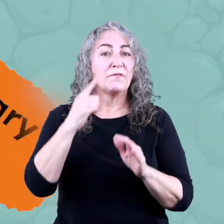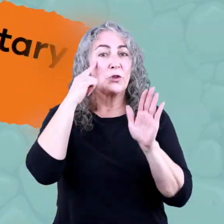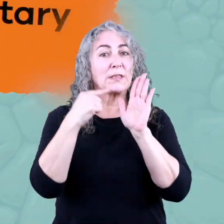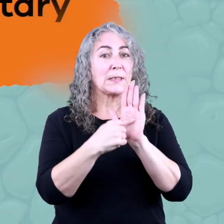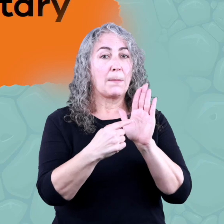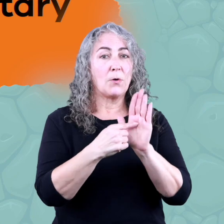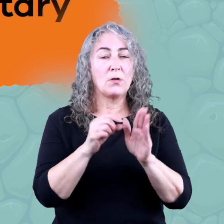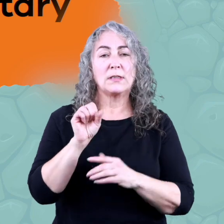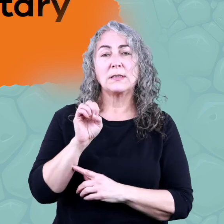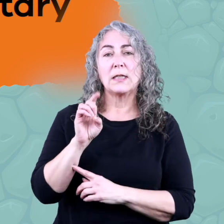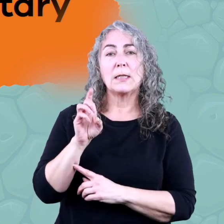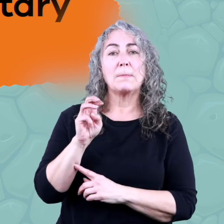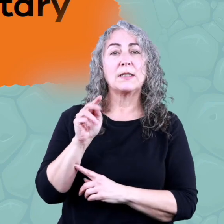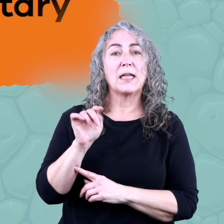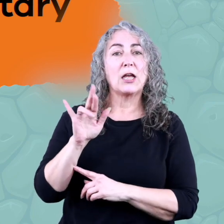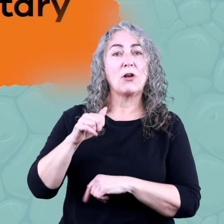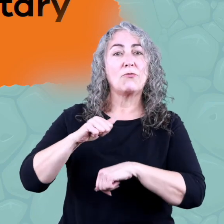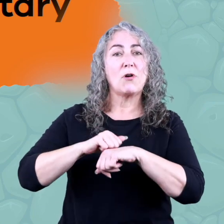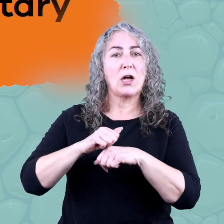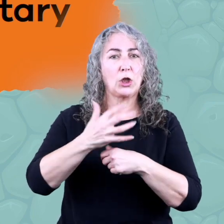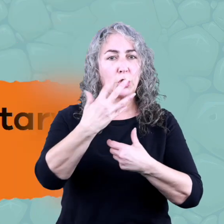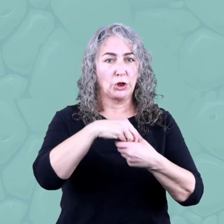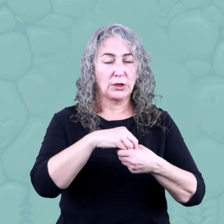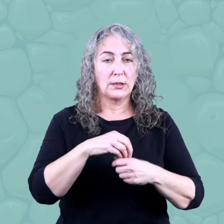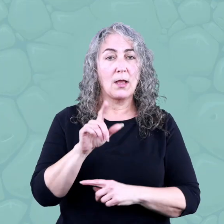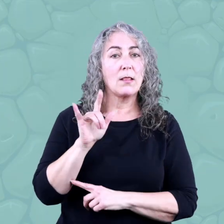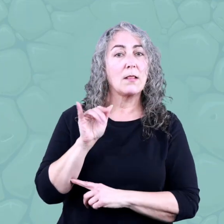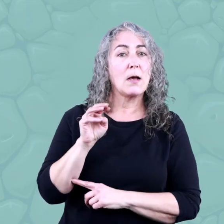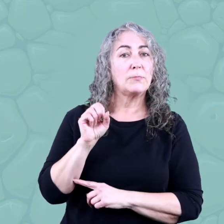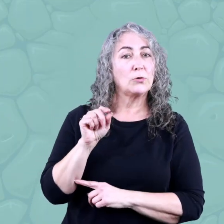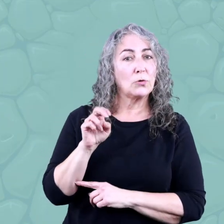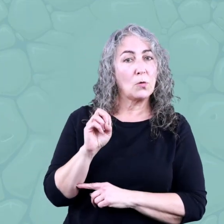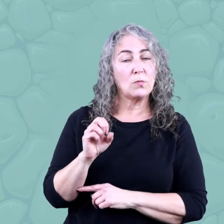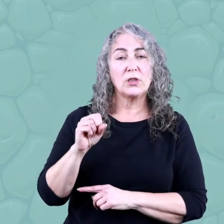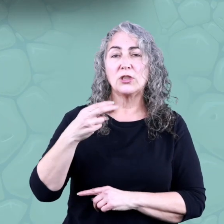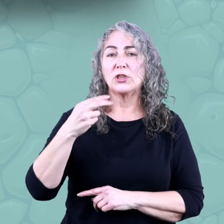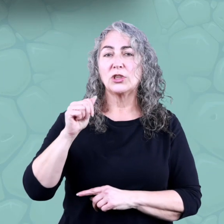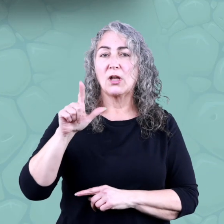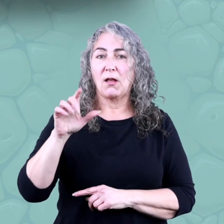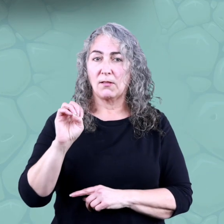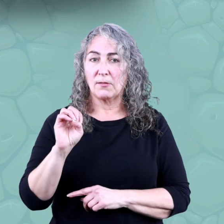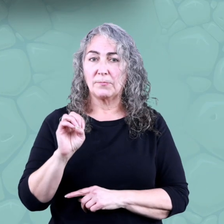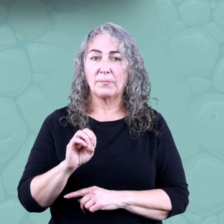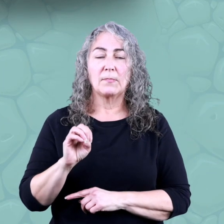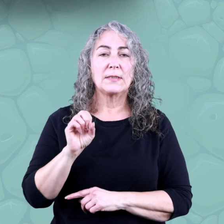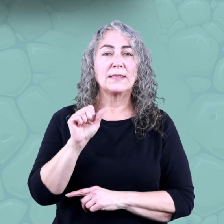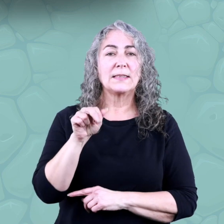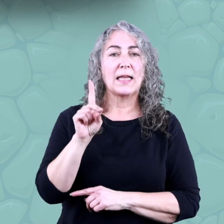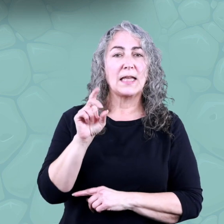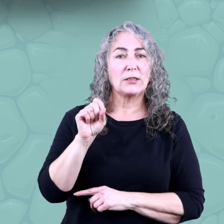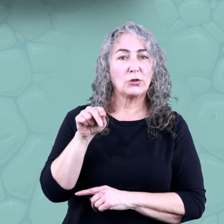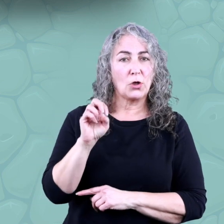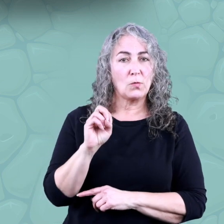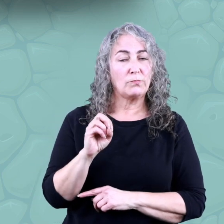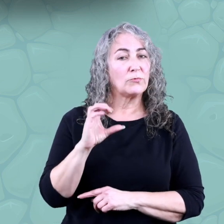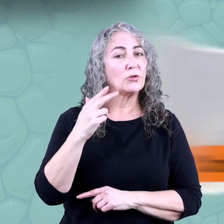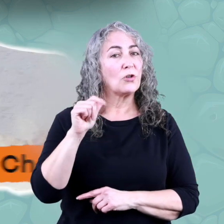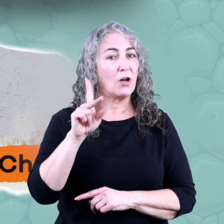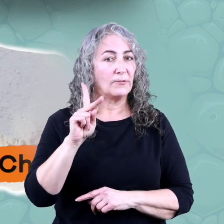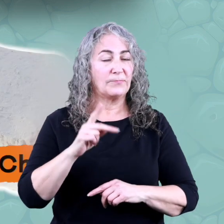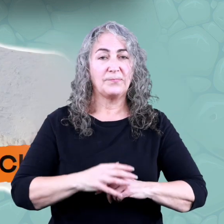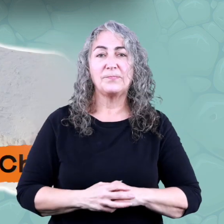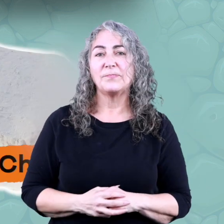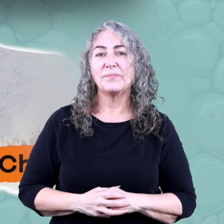Examples of sedimentary rocks include limestone, shale, sandstone,